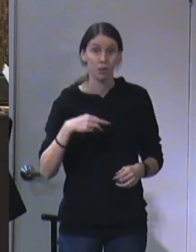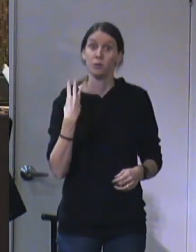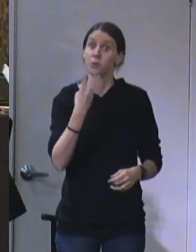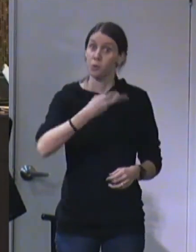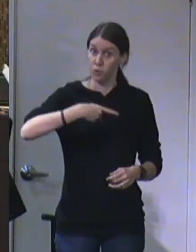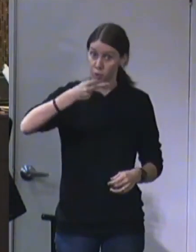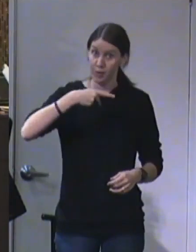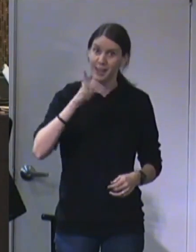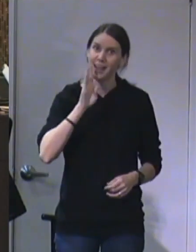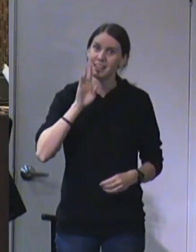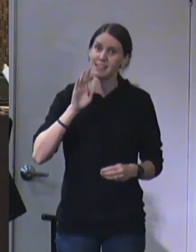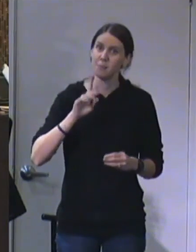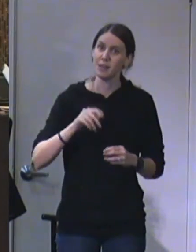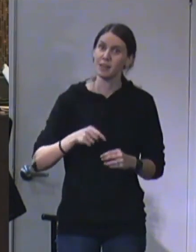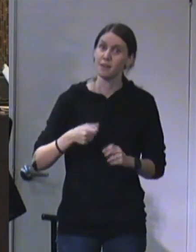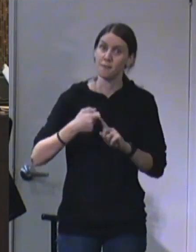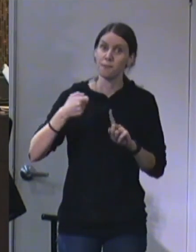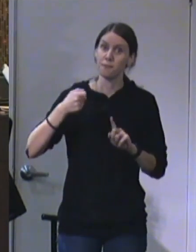behalf.